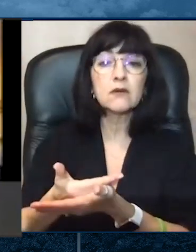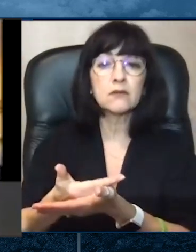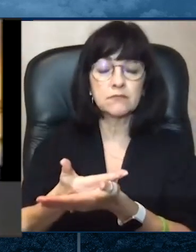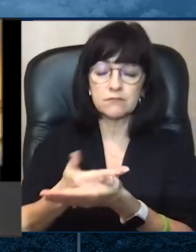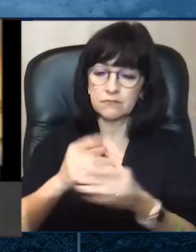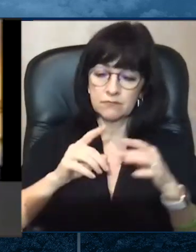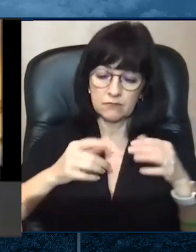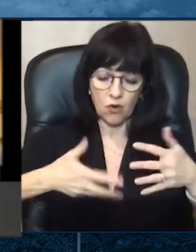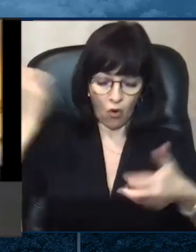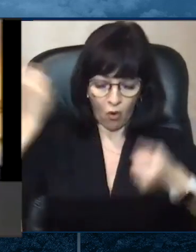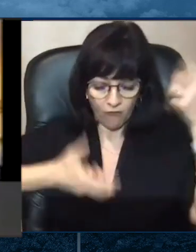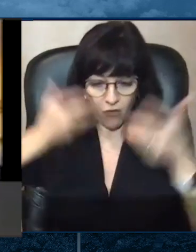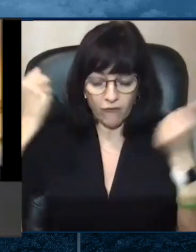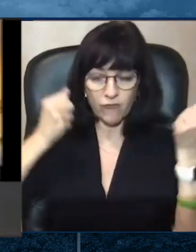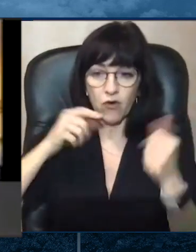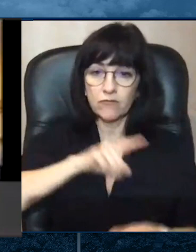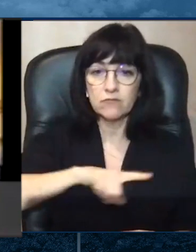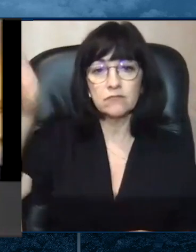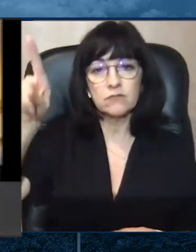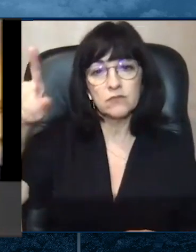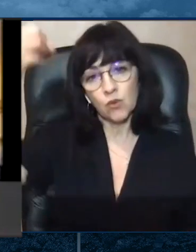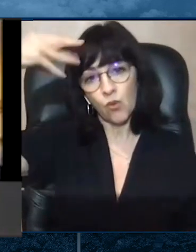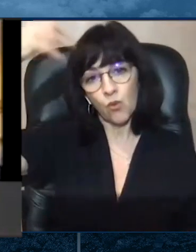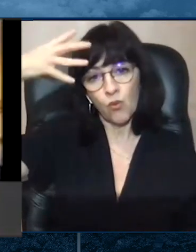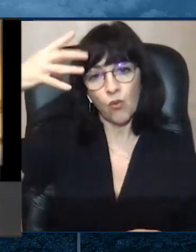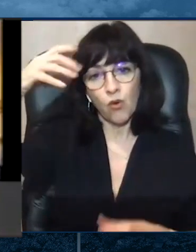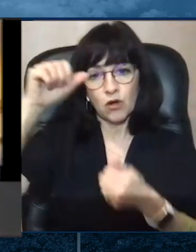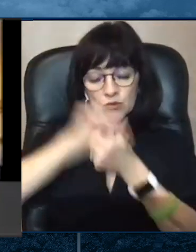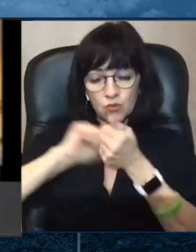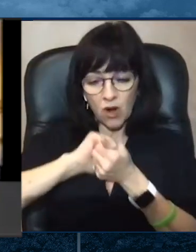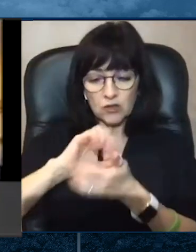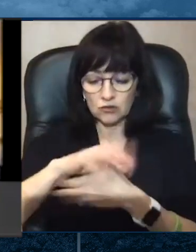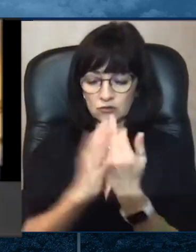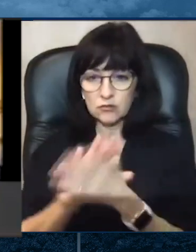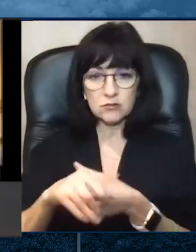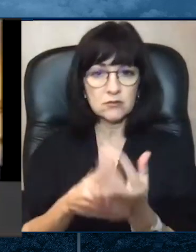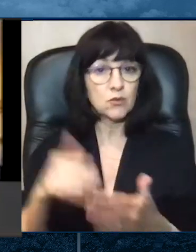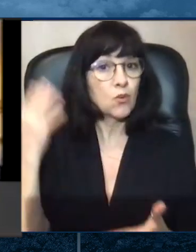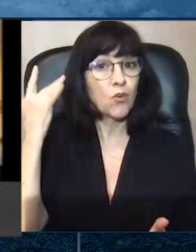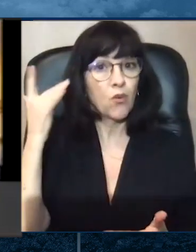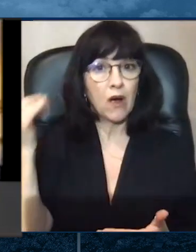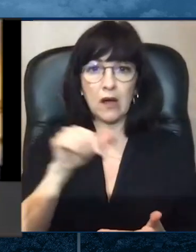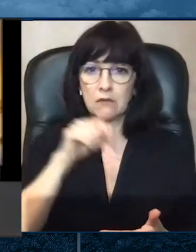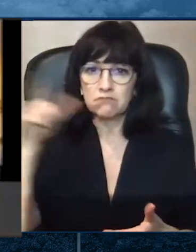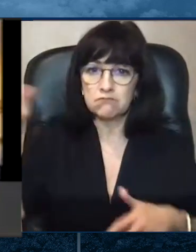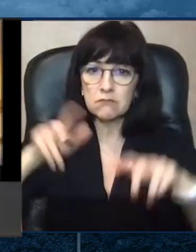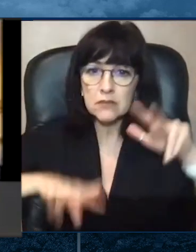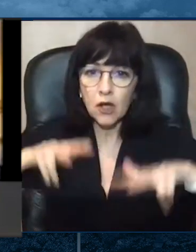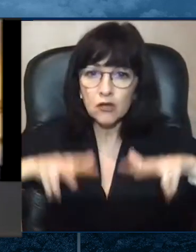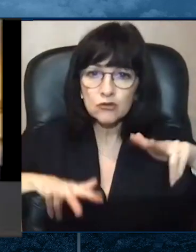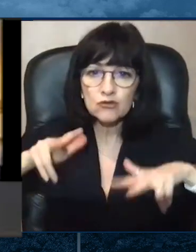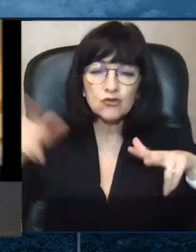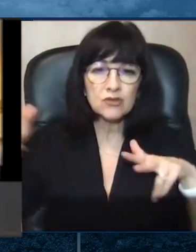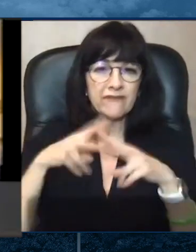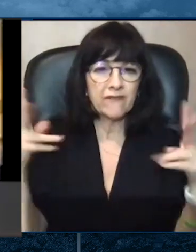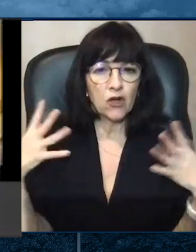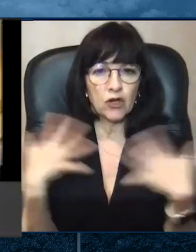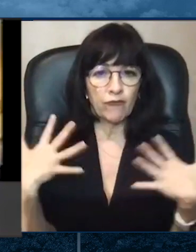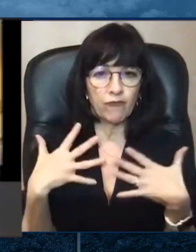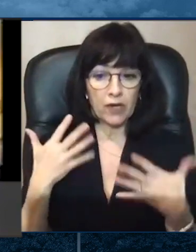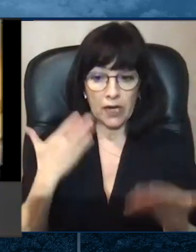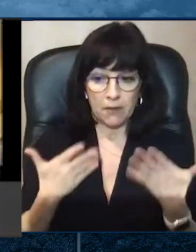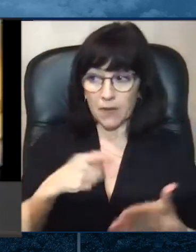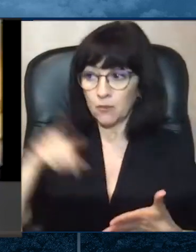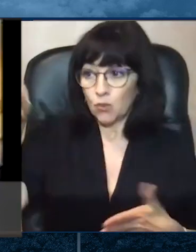si tiene el virus o no. Están asustados por el virus. Están asustados por